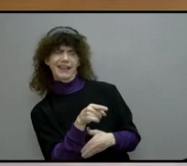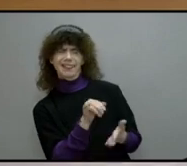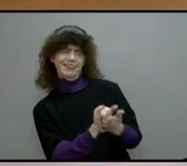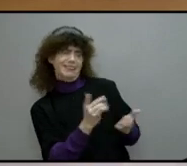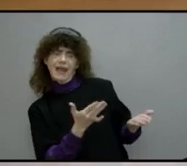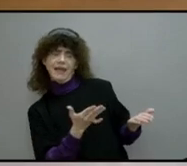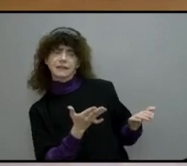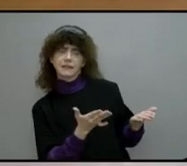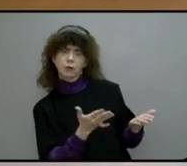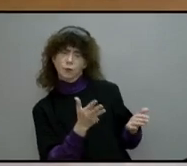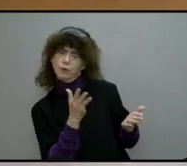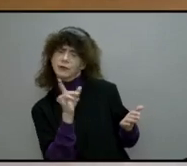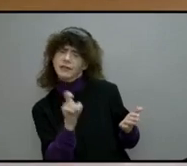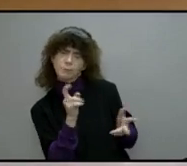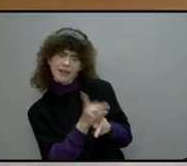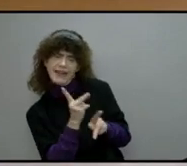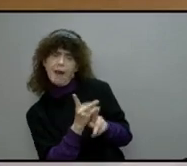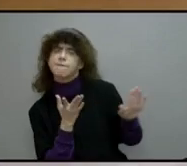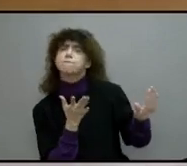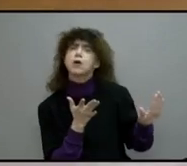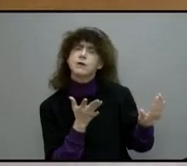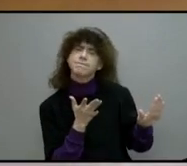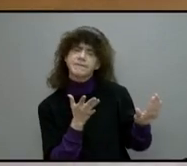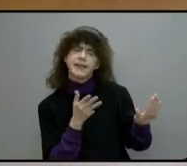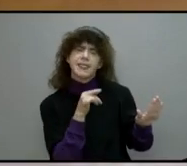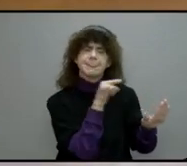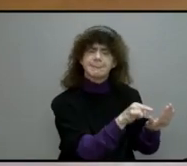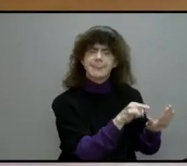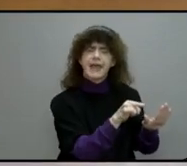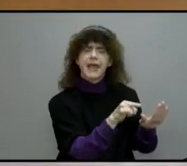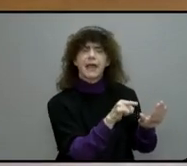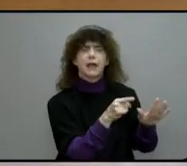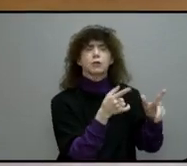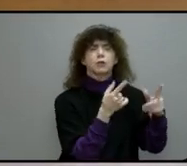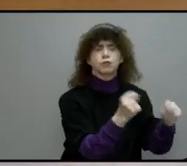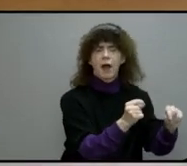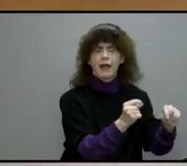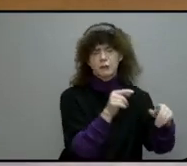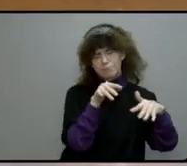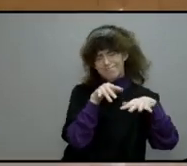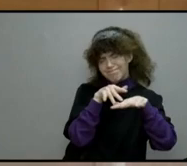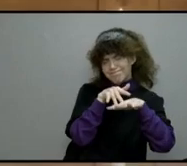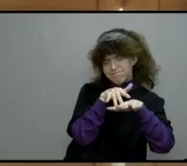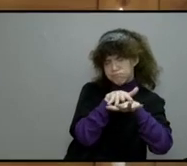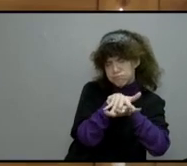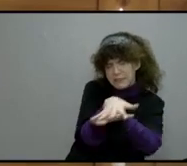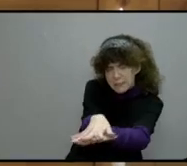stay on our guard against false teaching that creeps in ever so slowly.